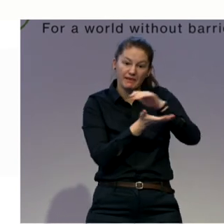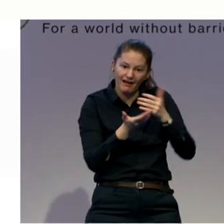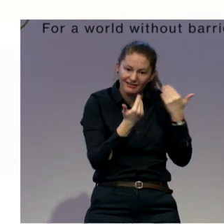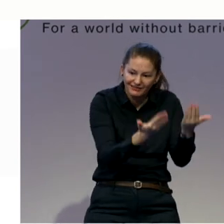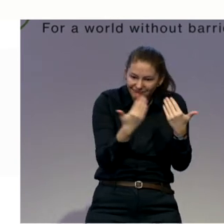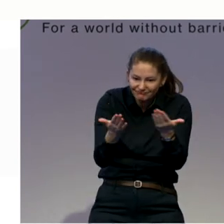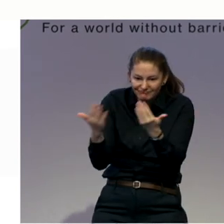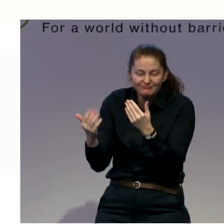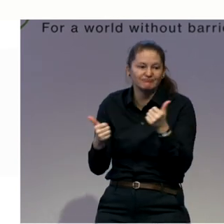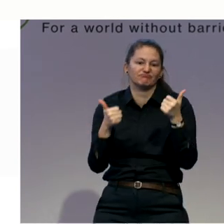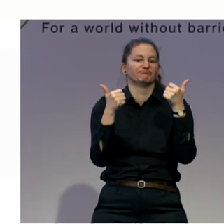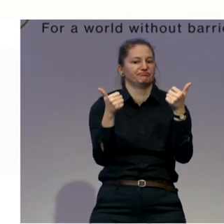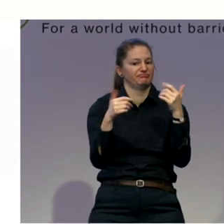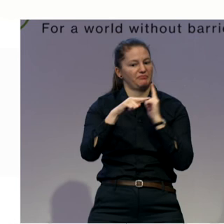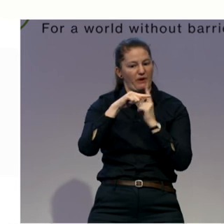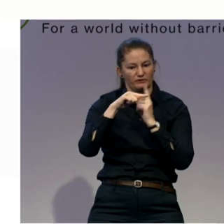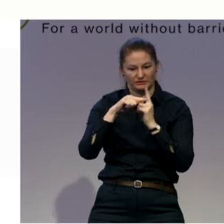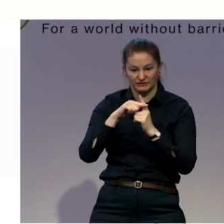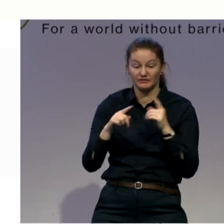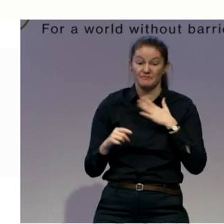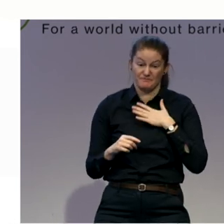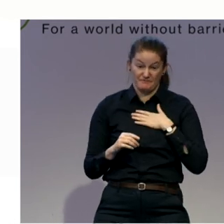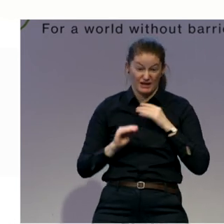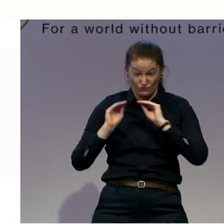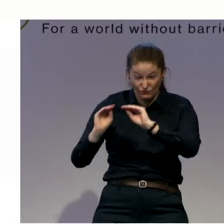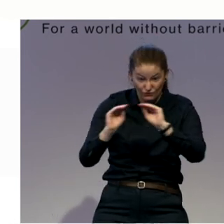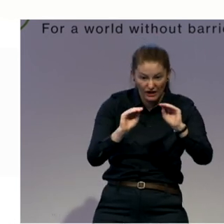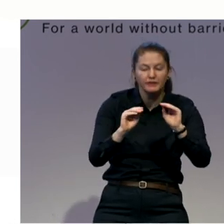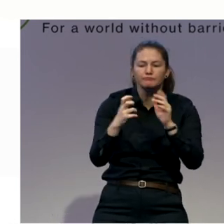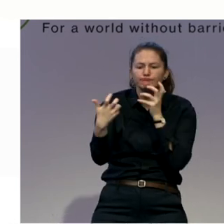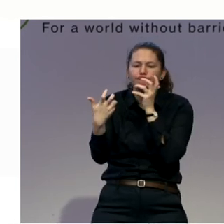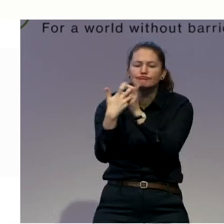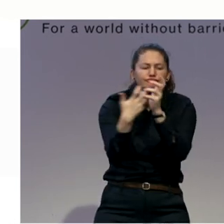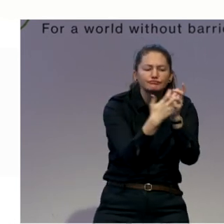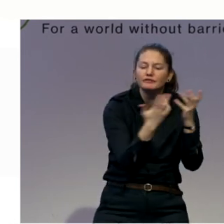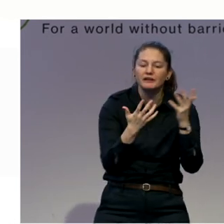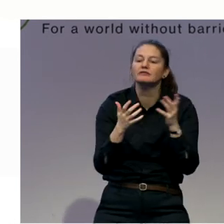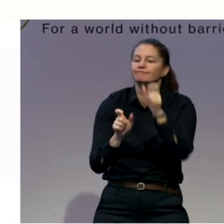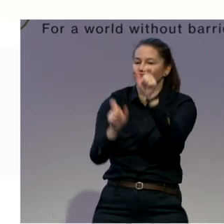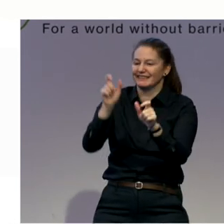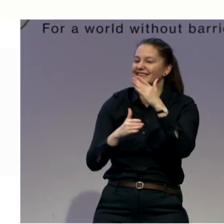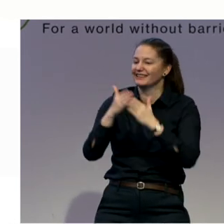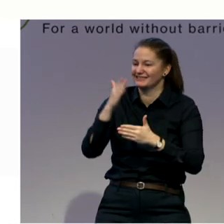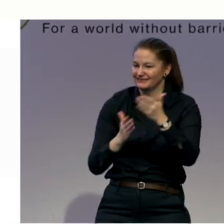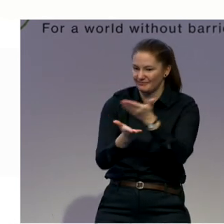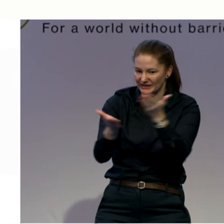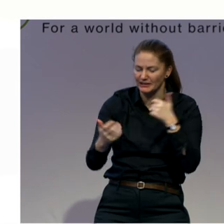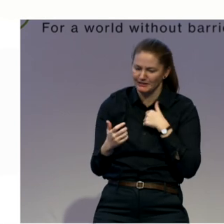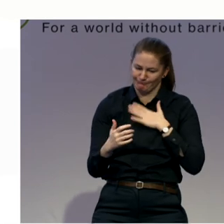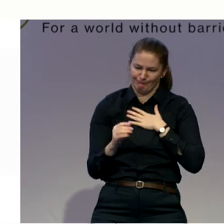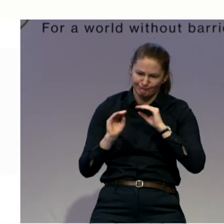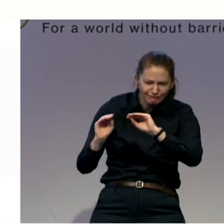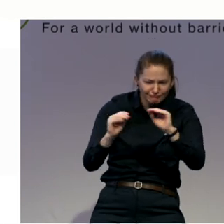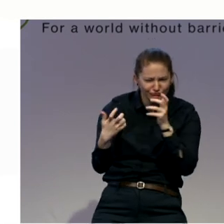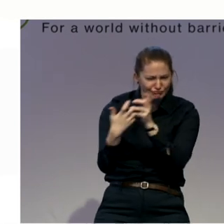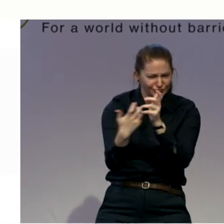modifications can both make a workout safe and the workout can be also